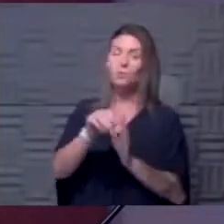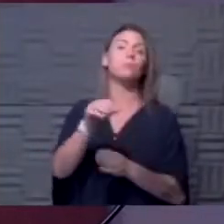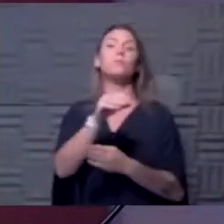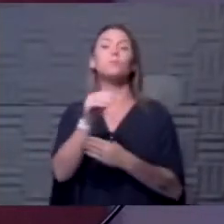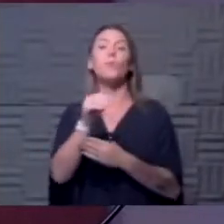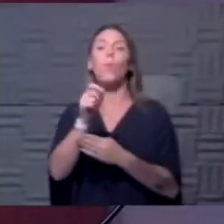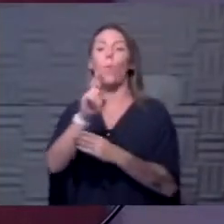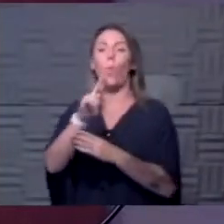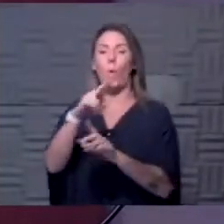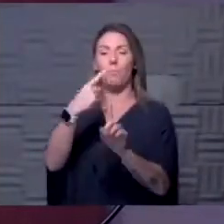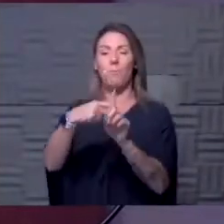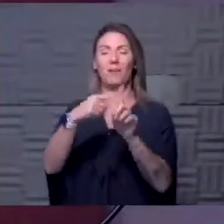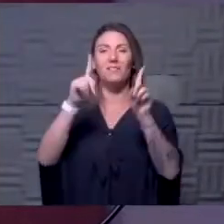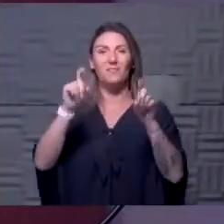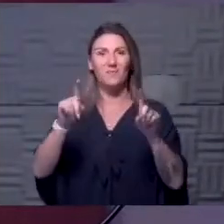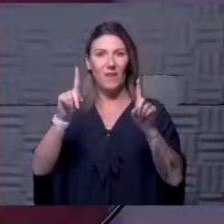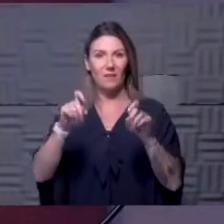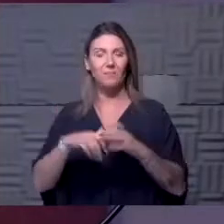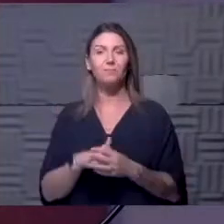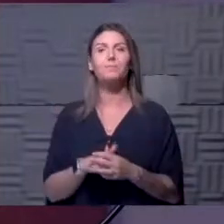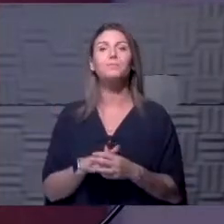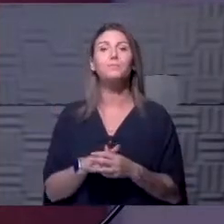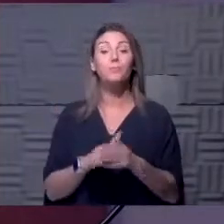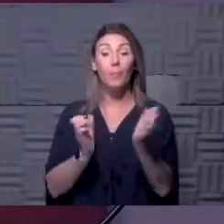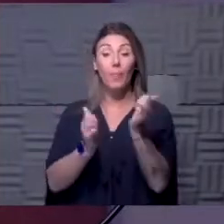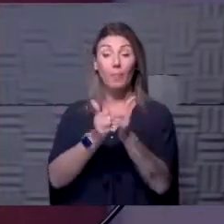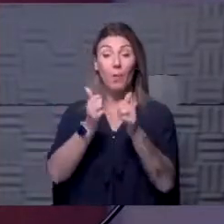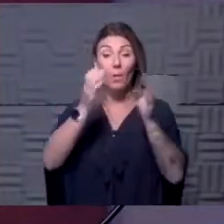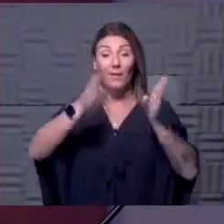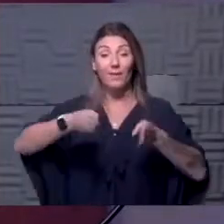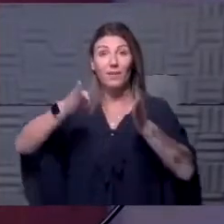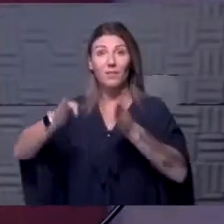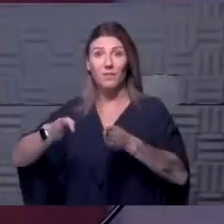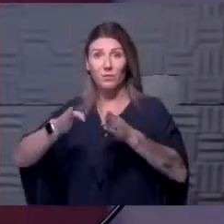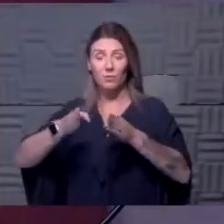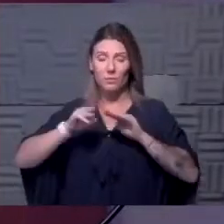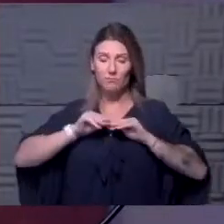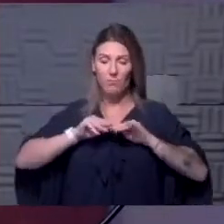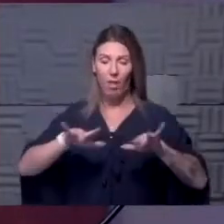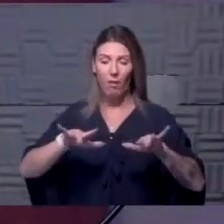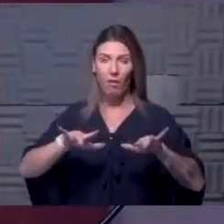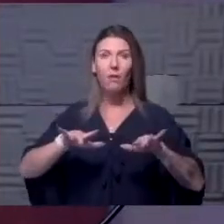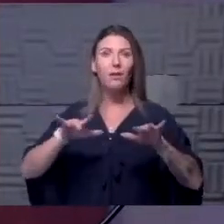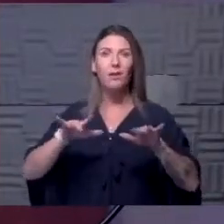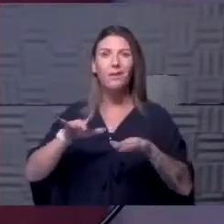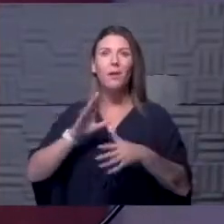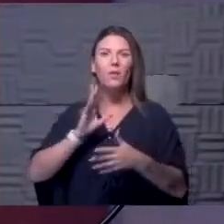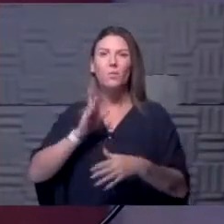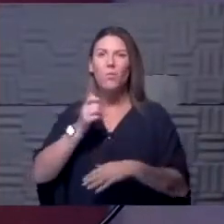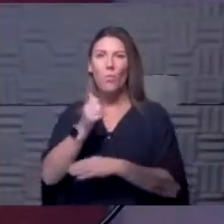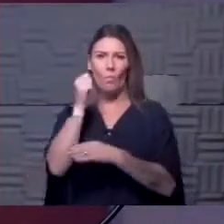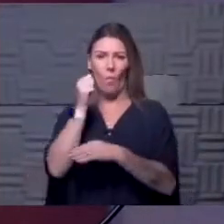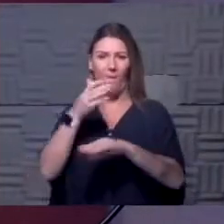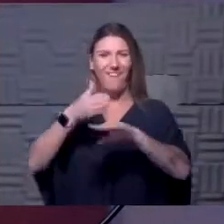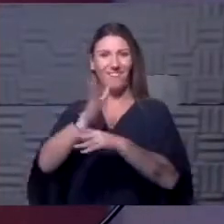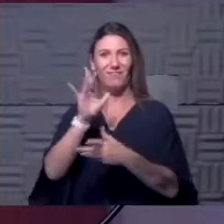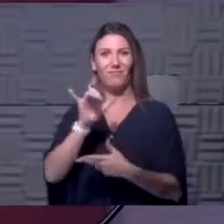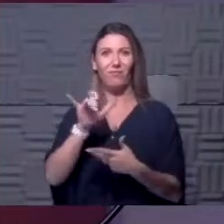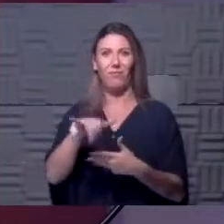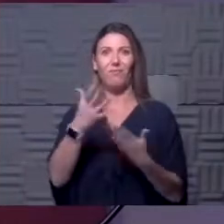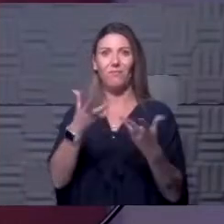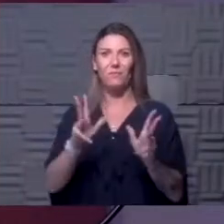a positive test that most individuals shed virus and can infect others. And so it's